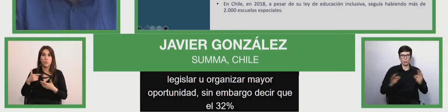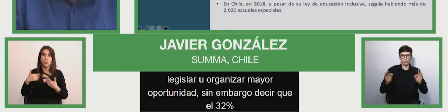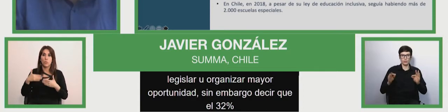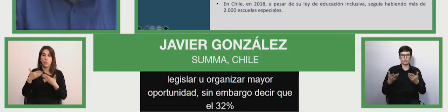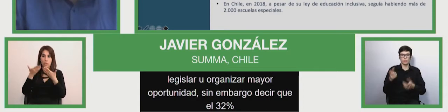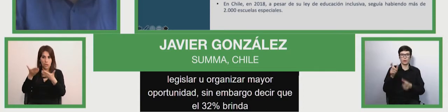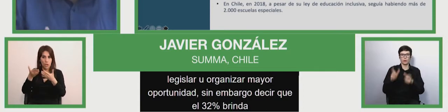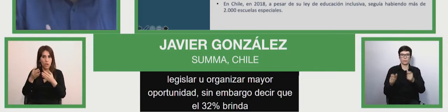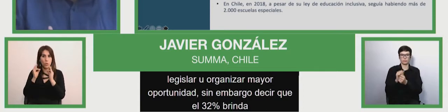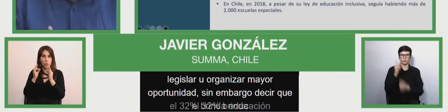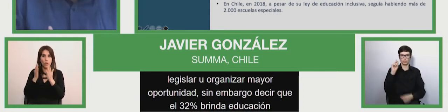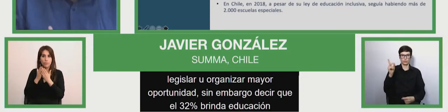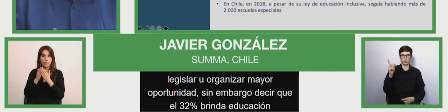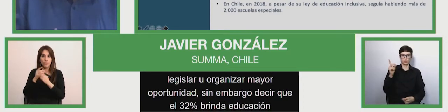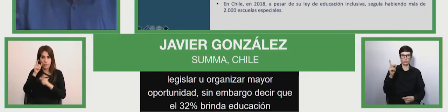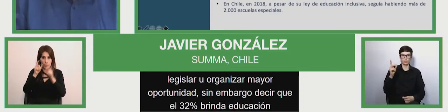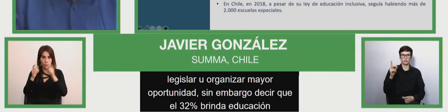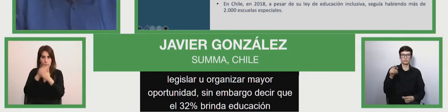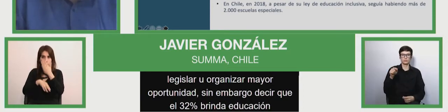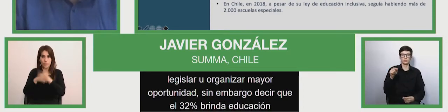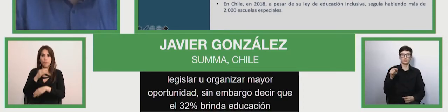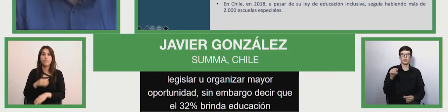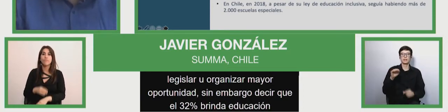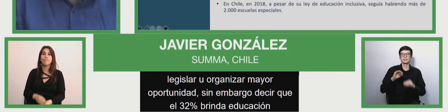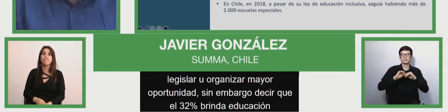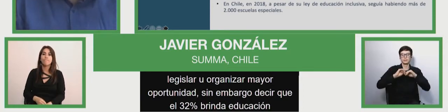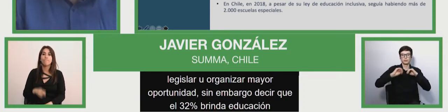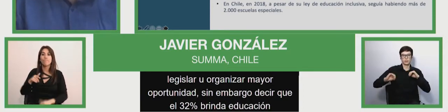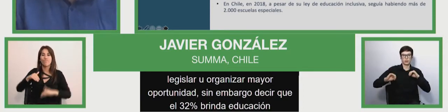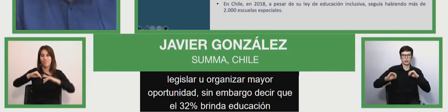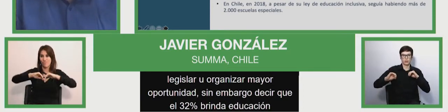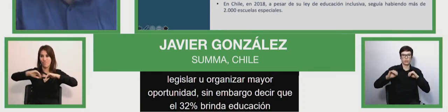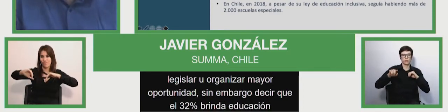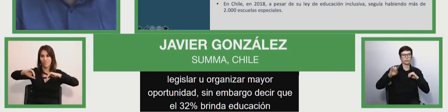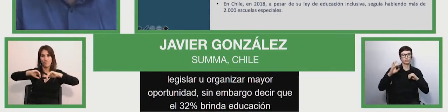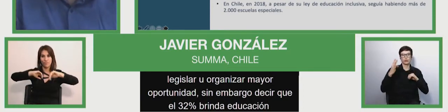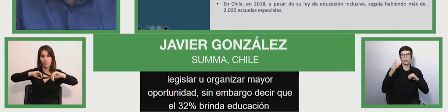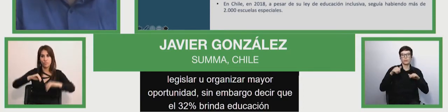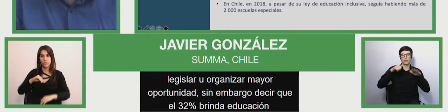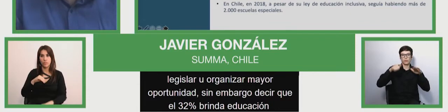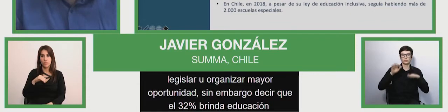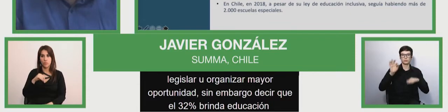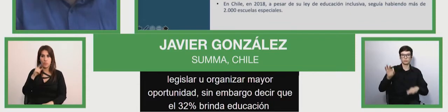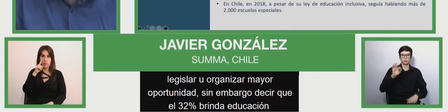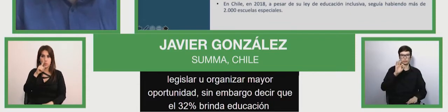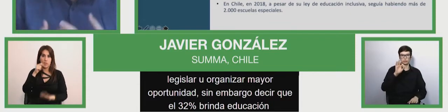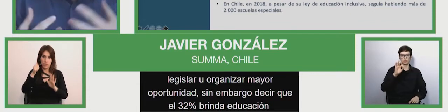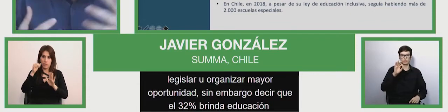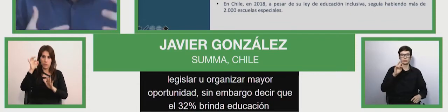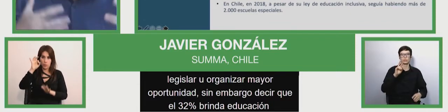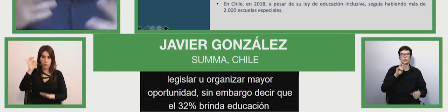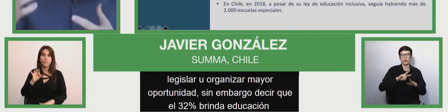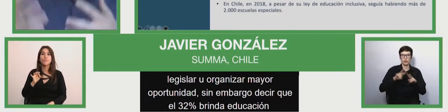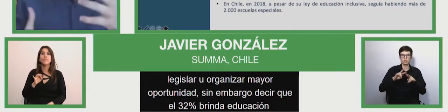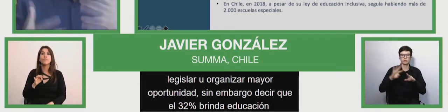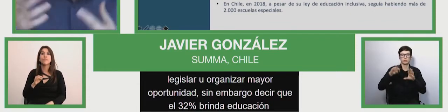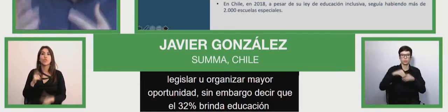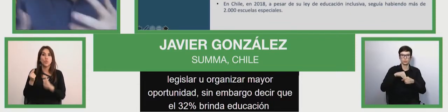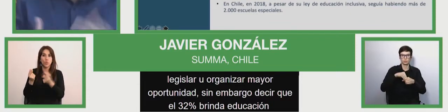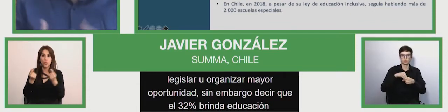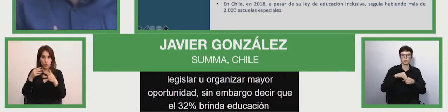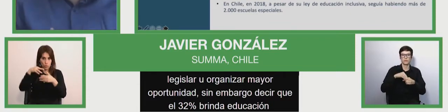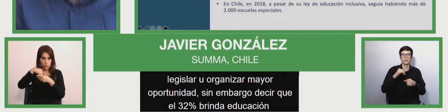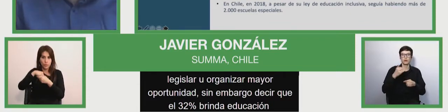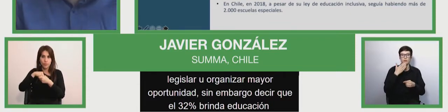disabilities in segregated rooms. Only 16% do it in inclusive. And in between, we have a mix.